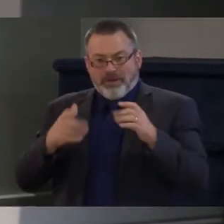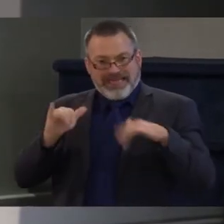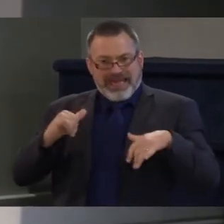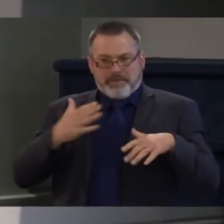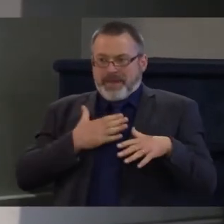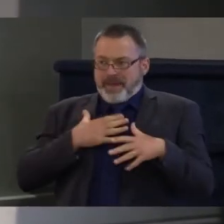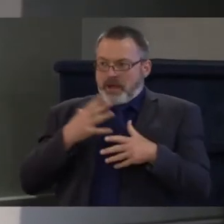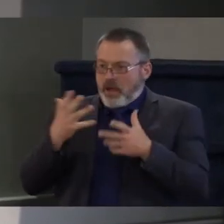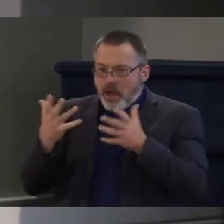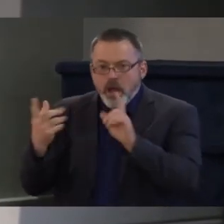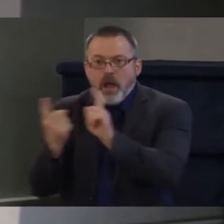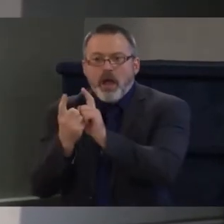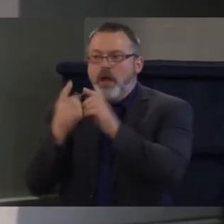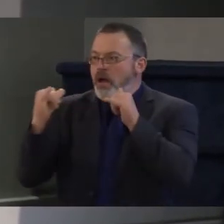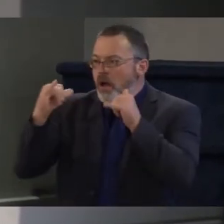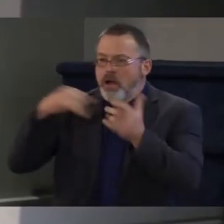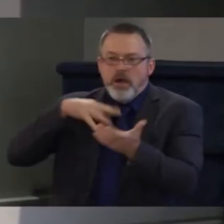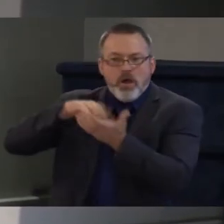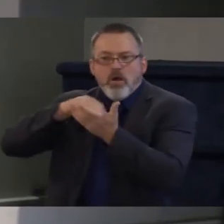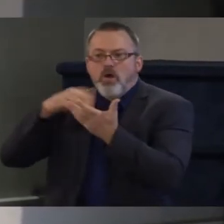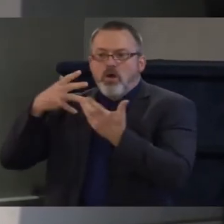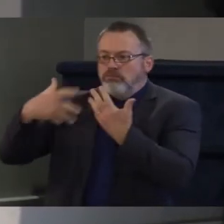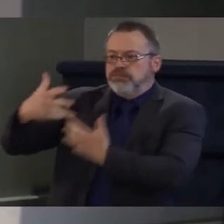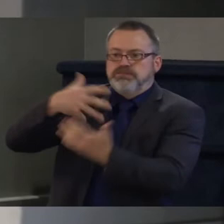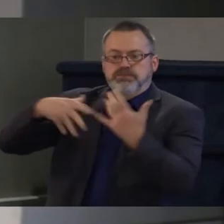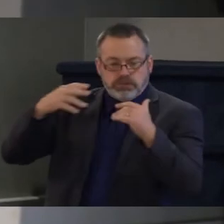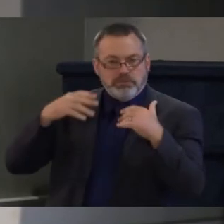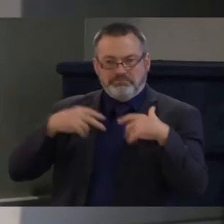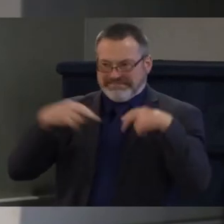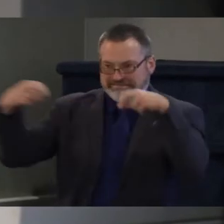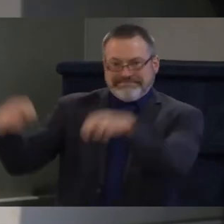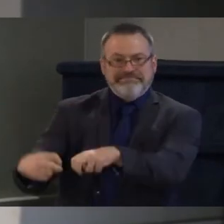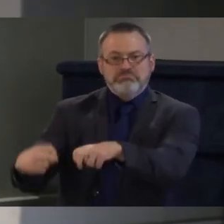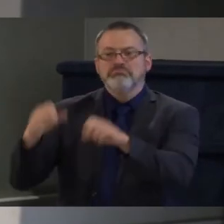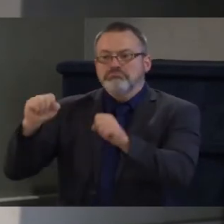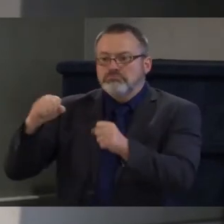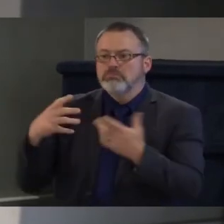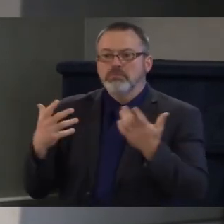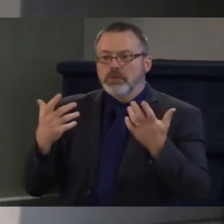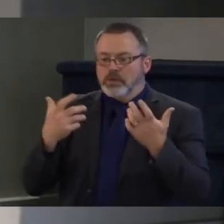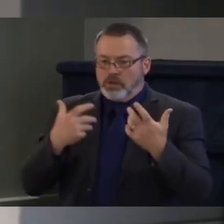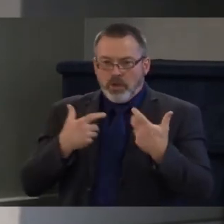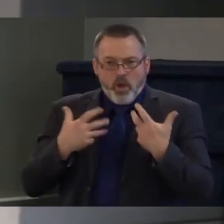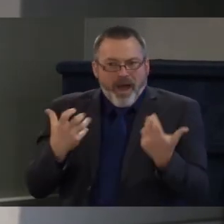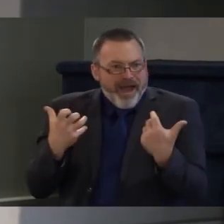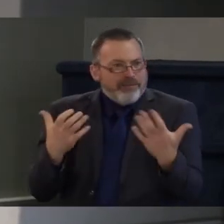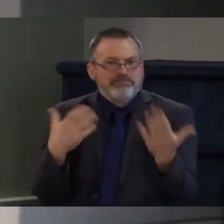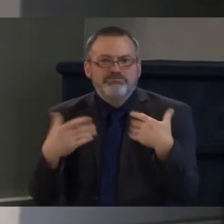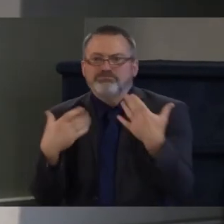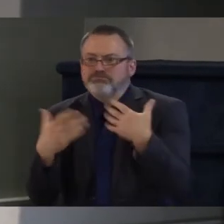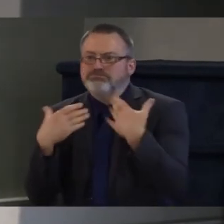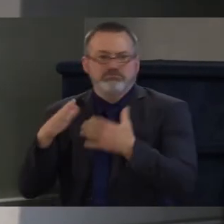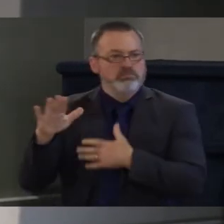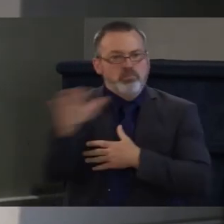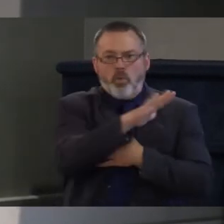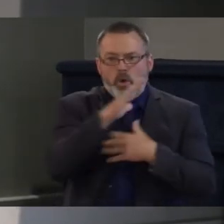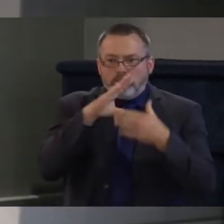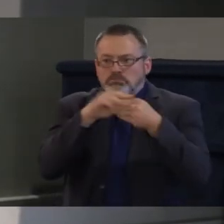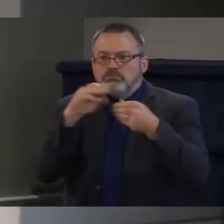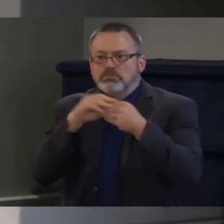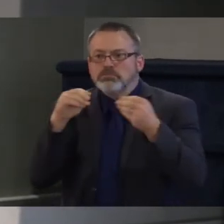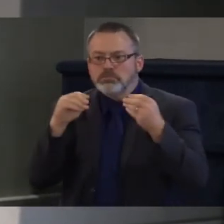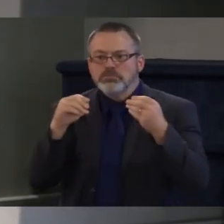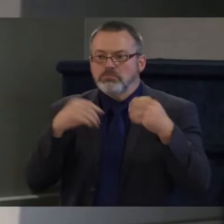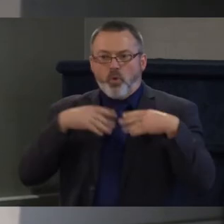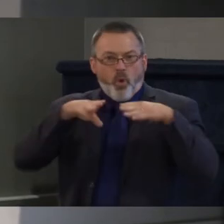ran a regular seat at the table series and worked hard to try to bring the voices of individuals who are not often in the state house into the